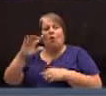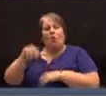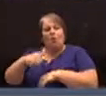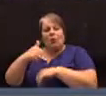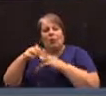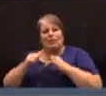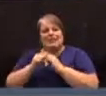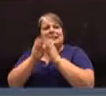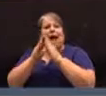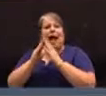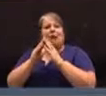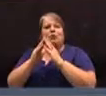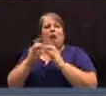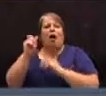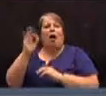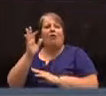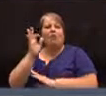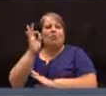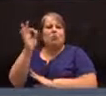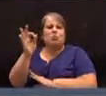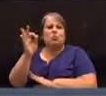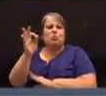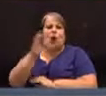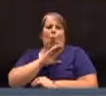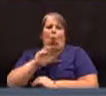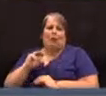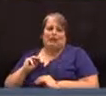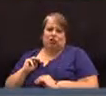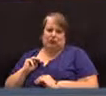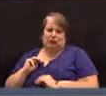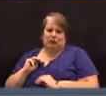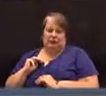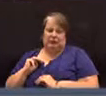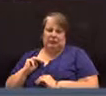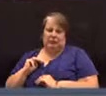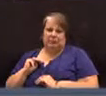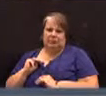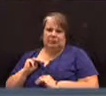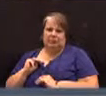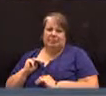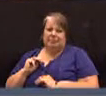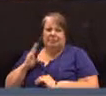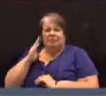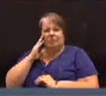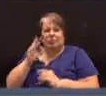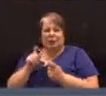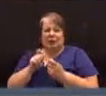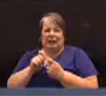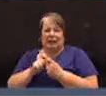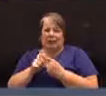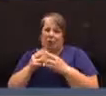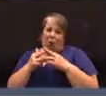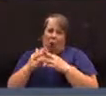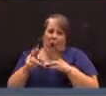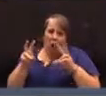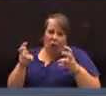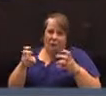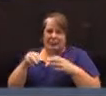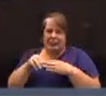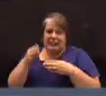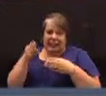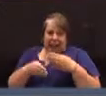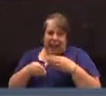of a futures commission. I don't know what exactly it may be called in the end.